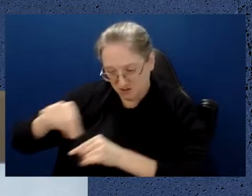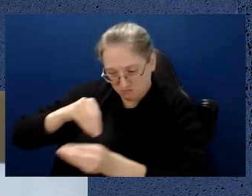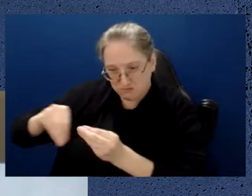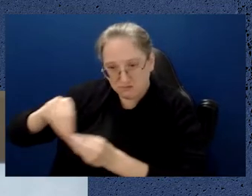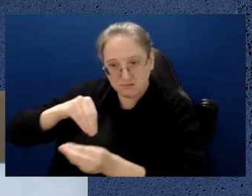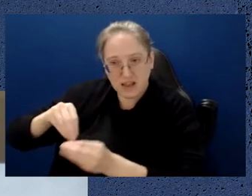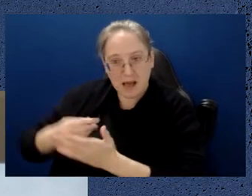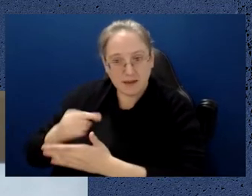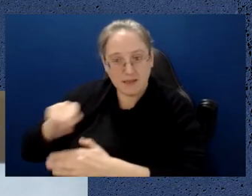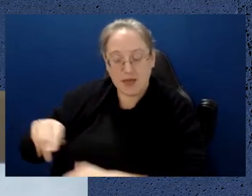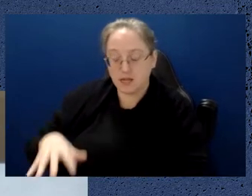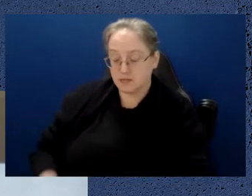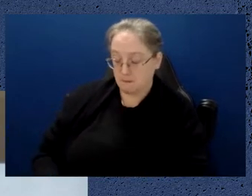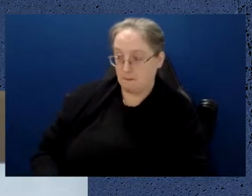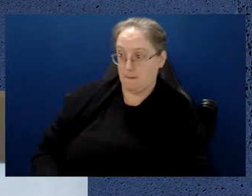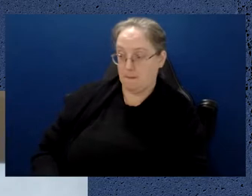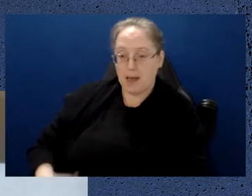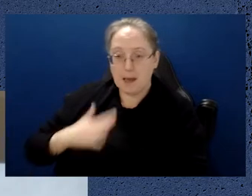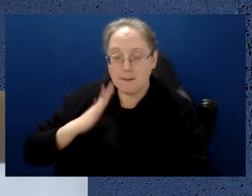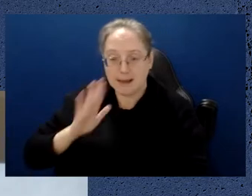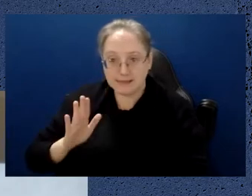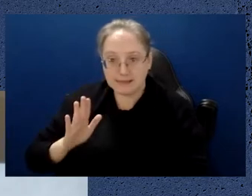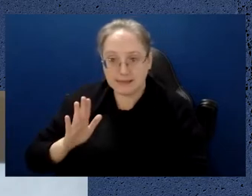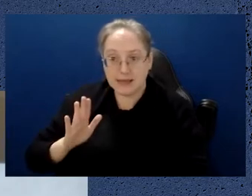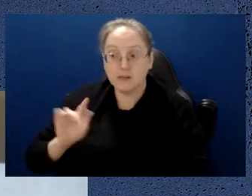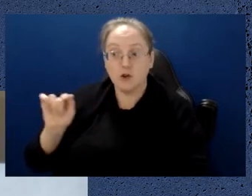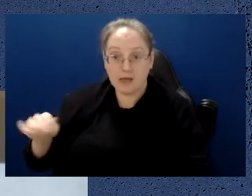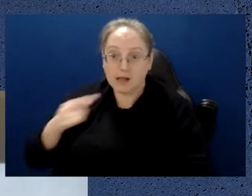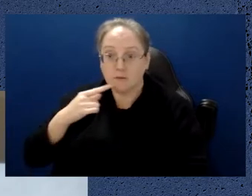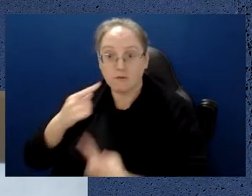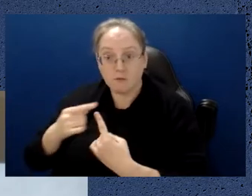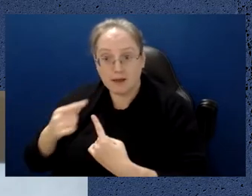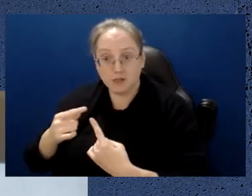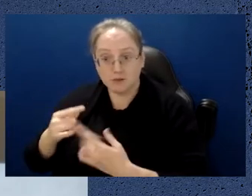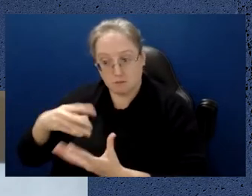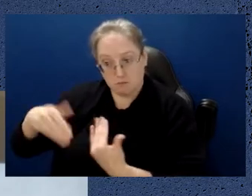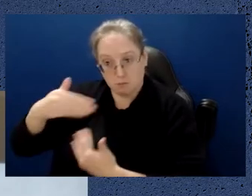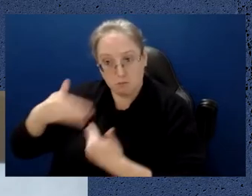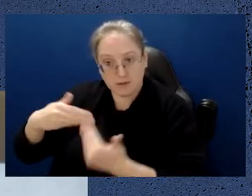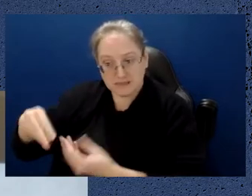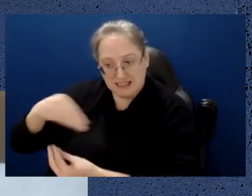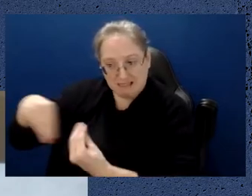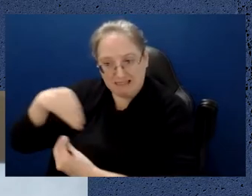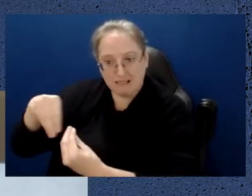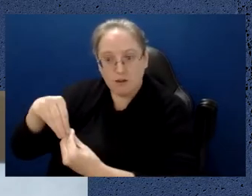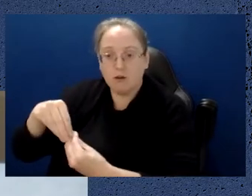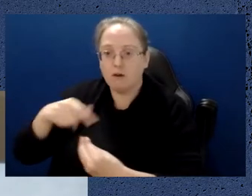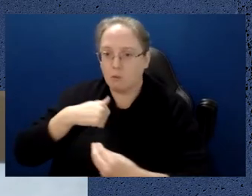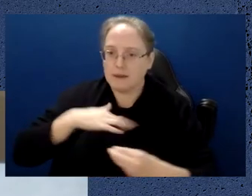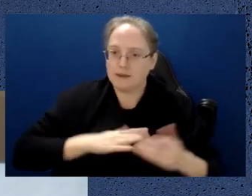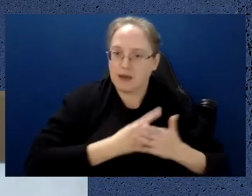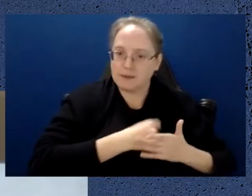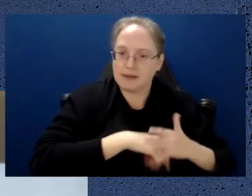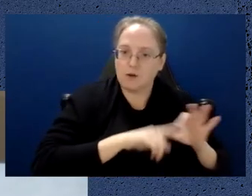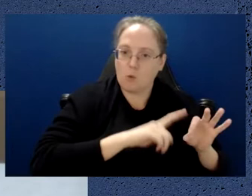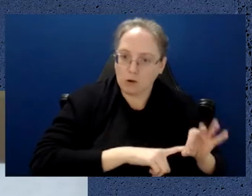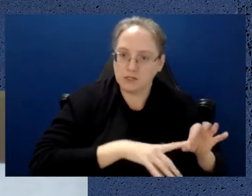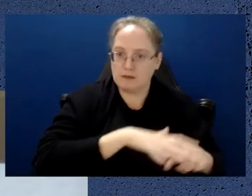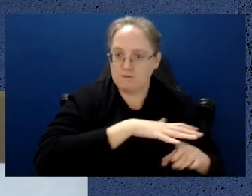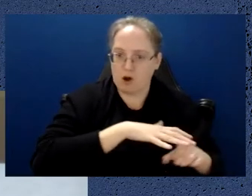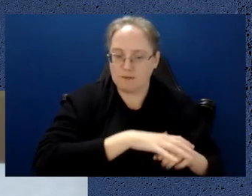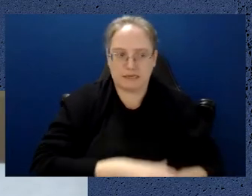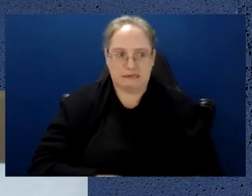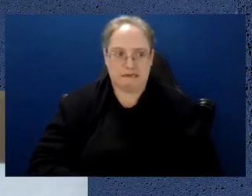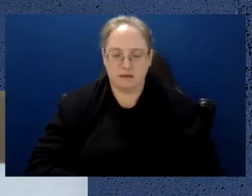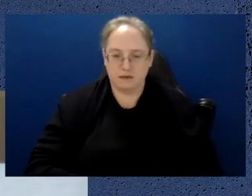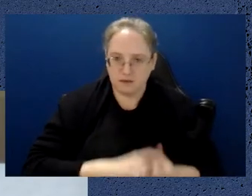communication inside of that computer is just astonishing. And so we're going to need to be able to do that inside of full scale quantum computers